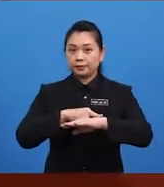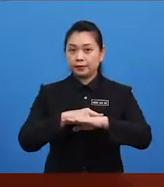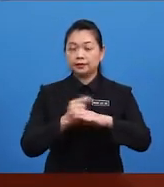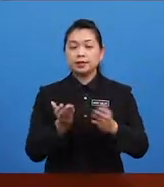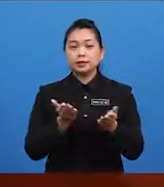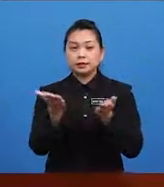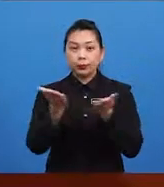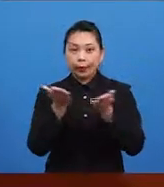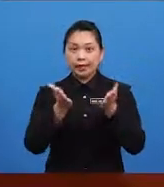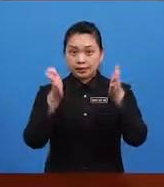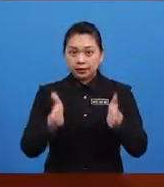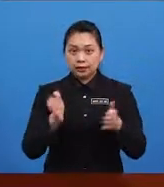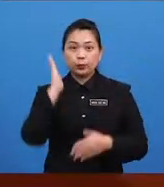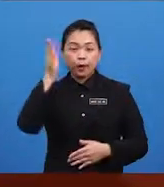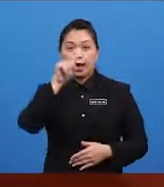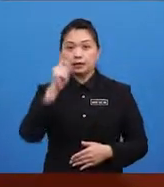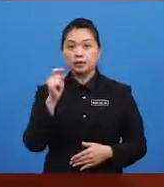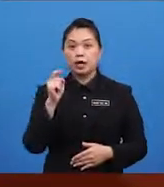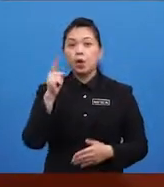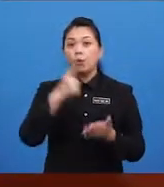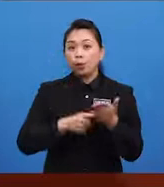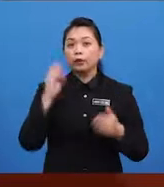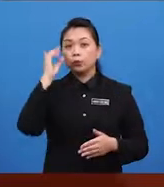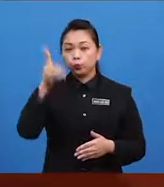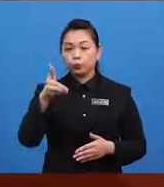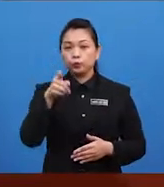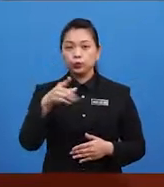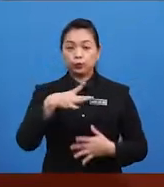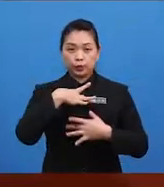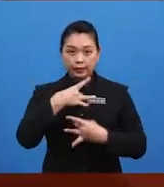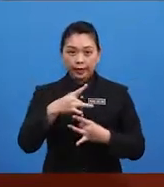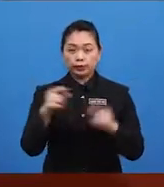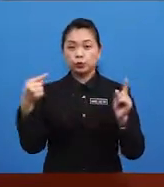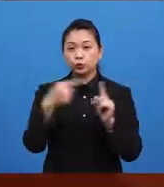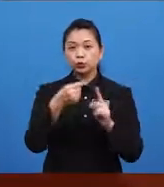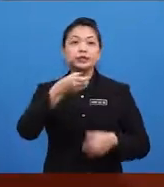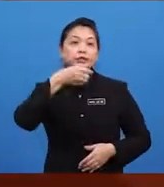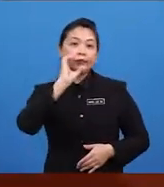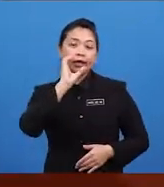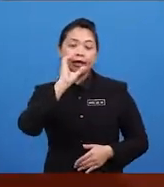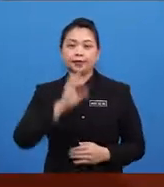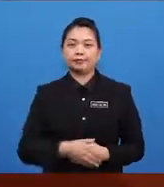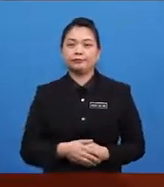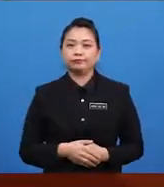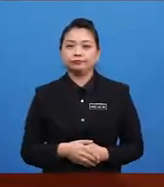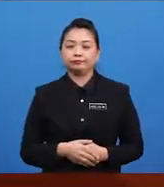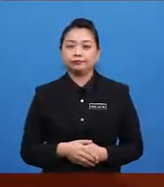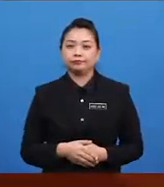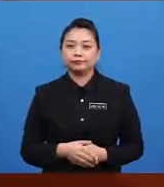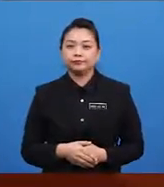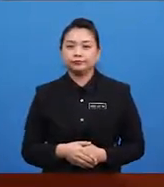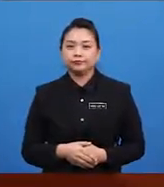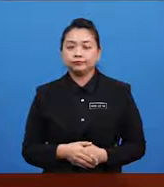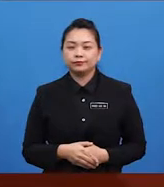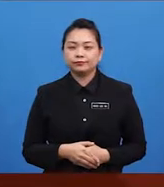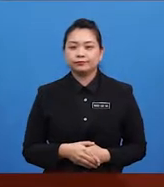what would you like to drink? What would you like to drink? Repeat after me,